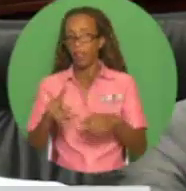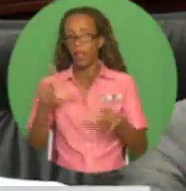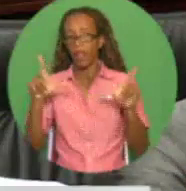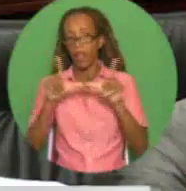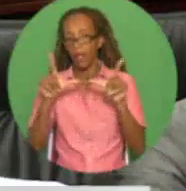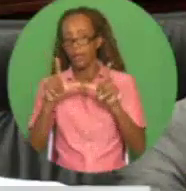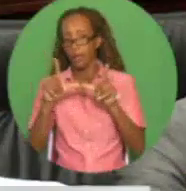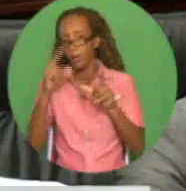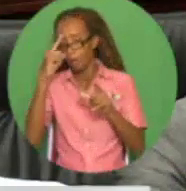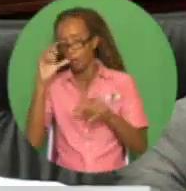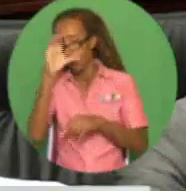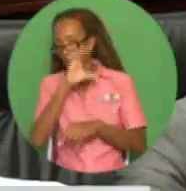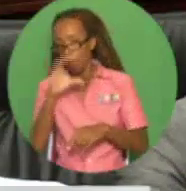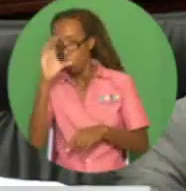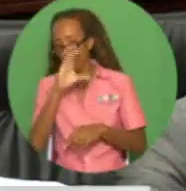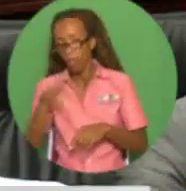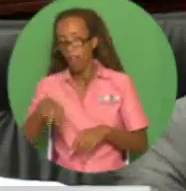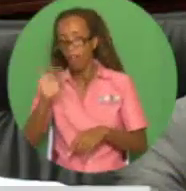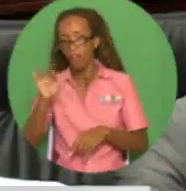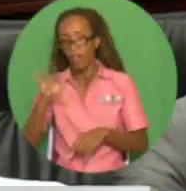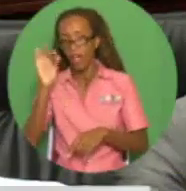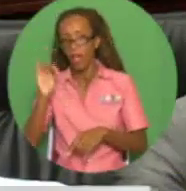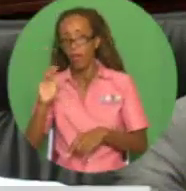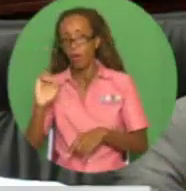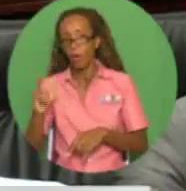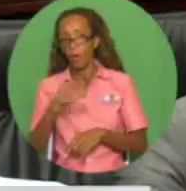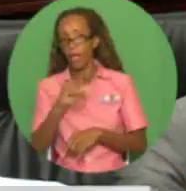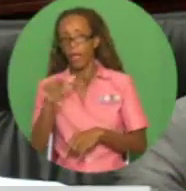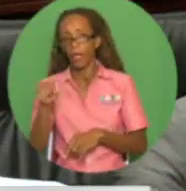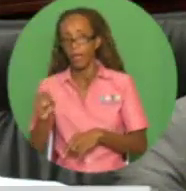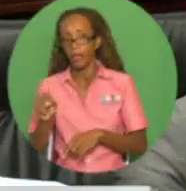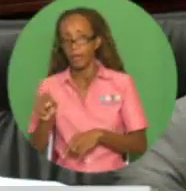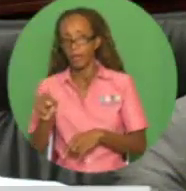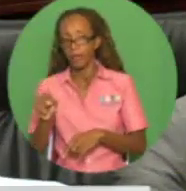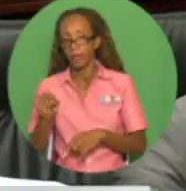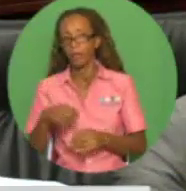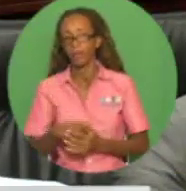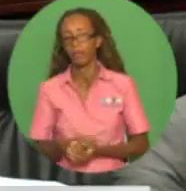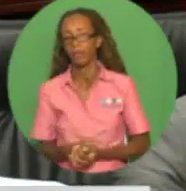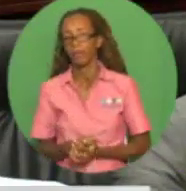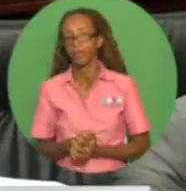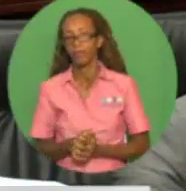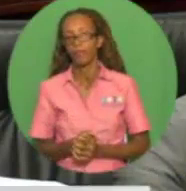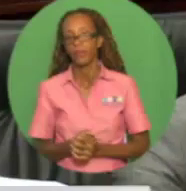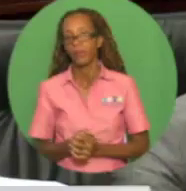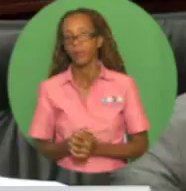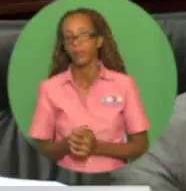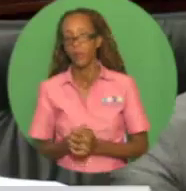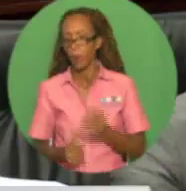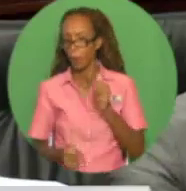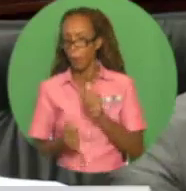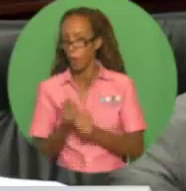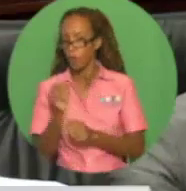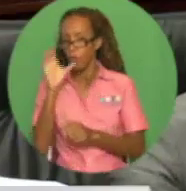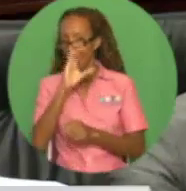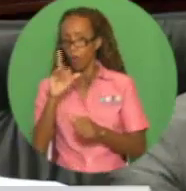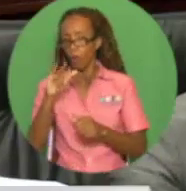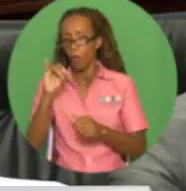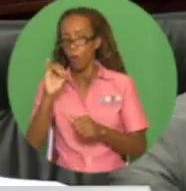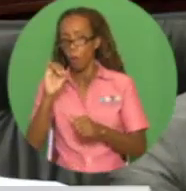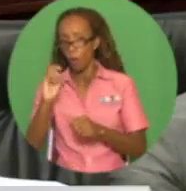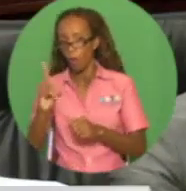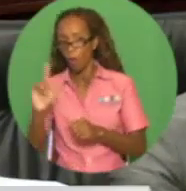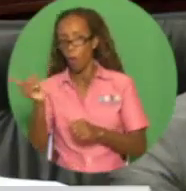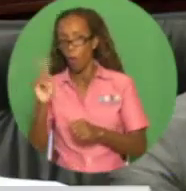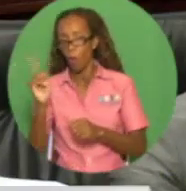and a competitive bid round for six shallow water blocks is being offered. Over the period 2019 to